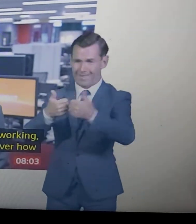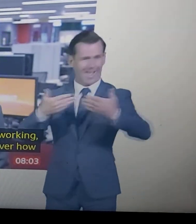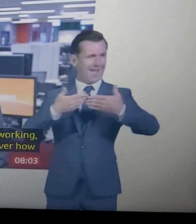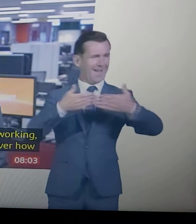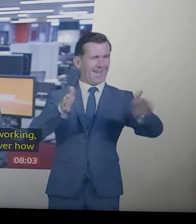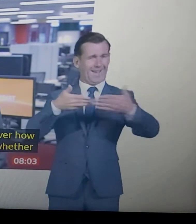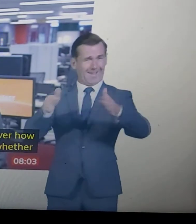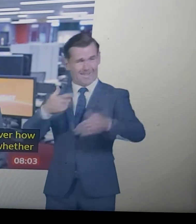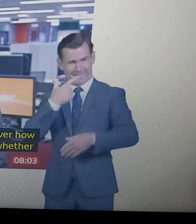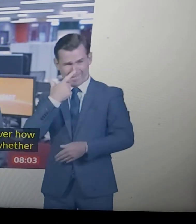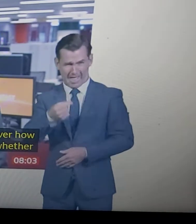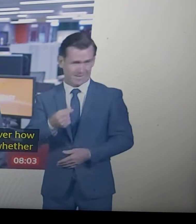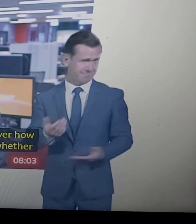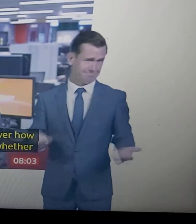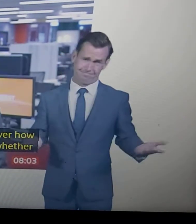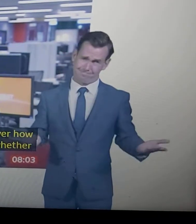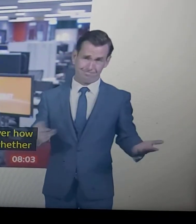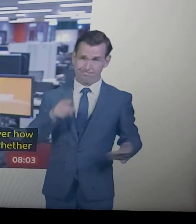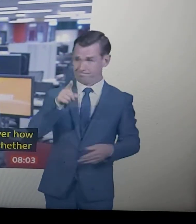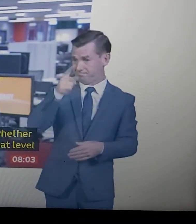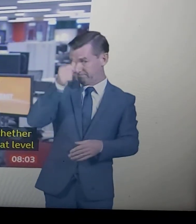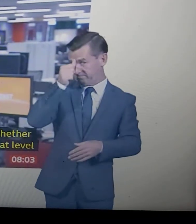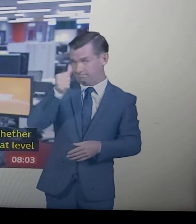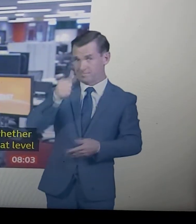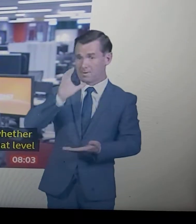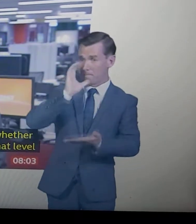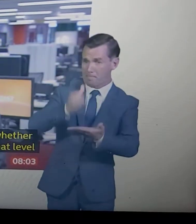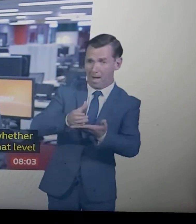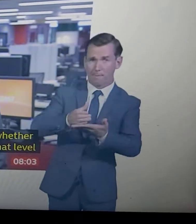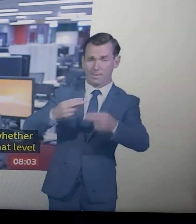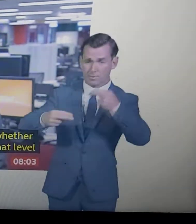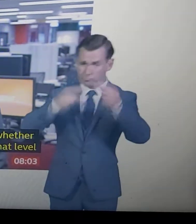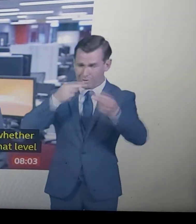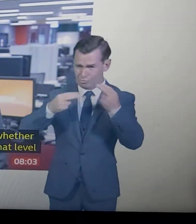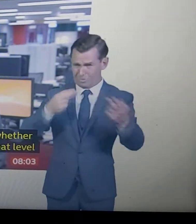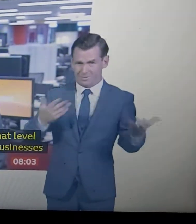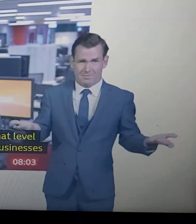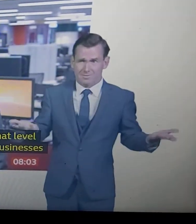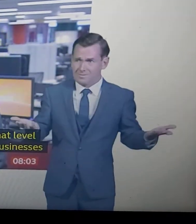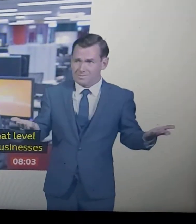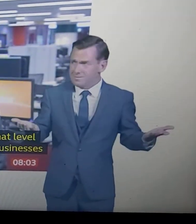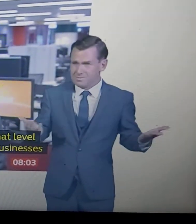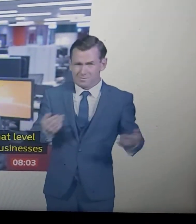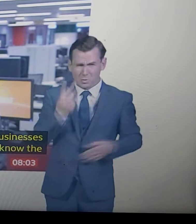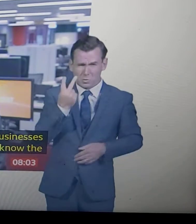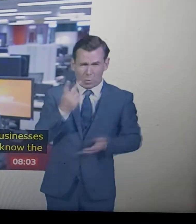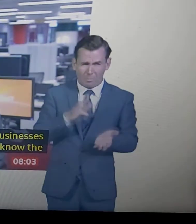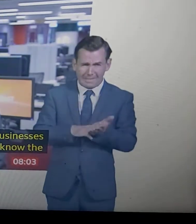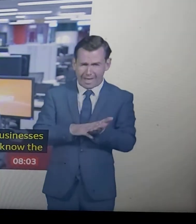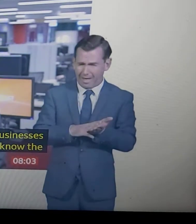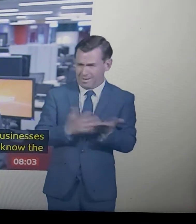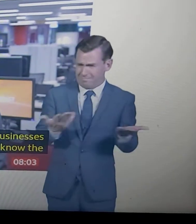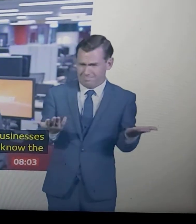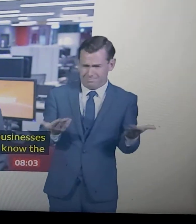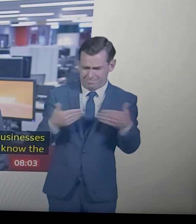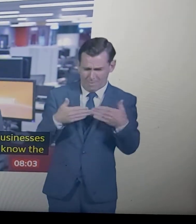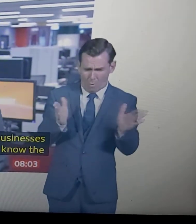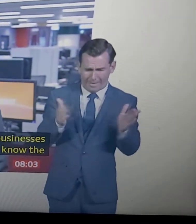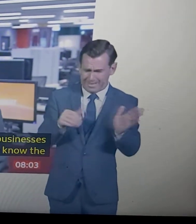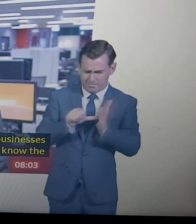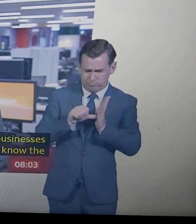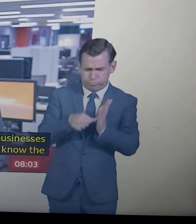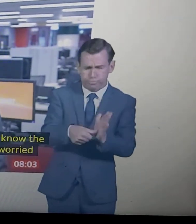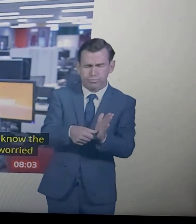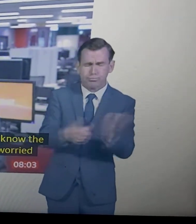sector, for example, is very worried about reopening with social distancing in place. So, clearly, still huge questions about getting back to